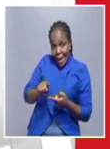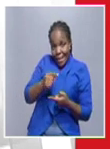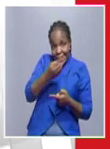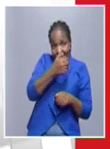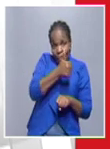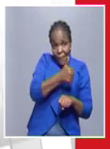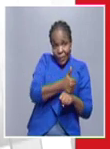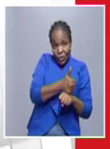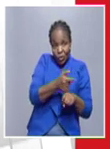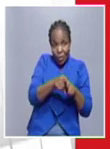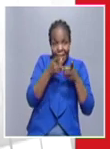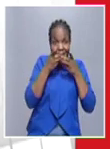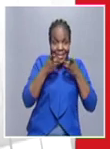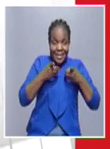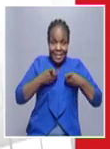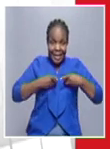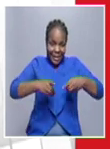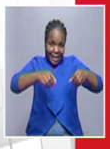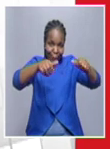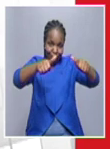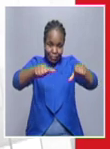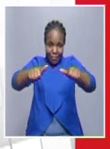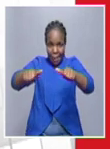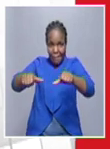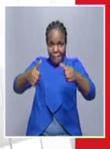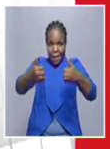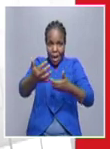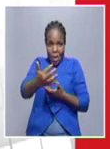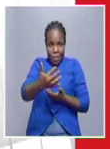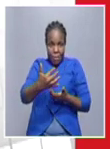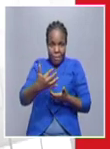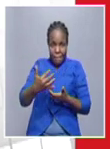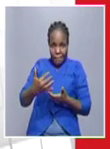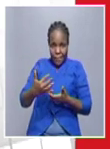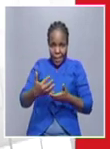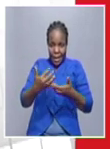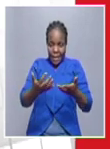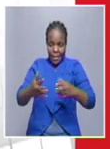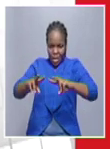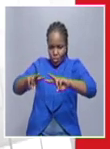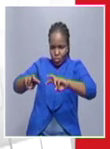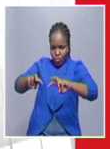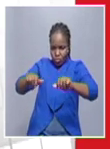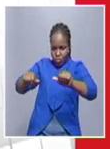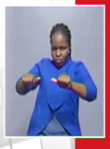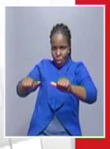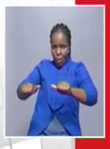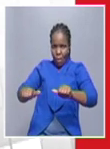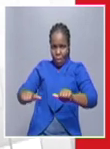data quality exercises and harmonize the data at hand at all level levels